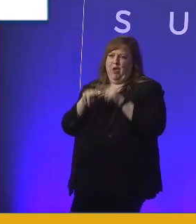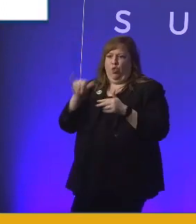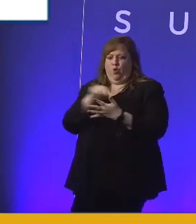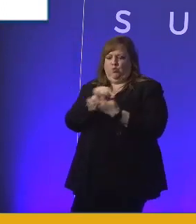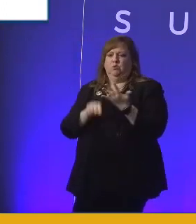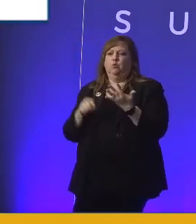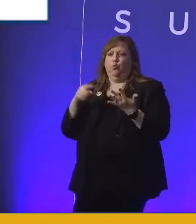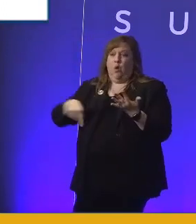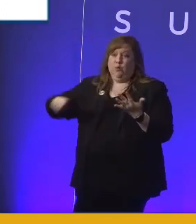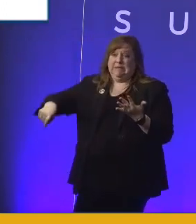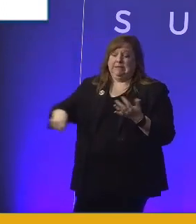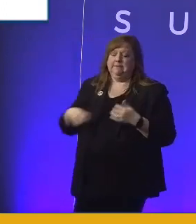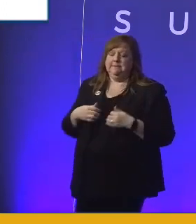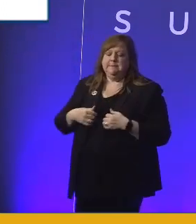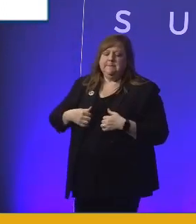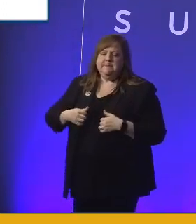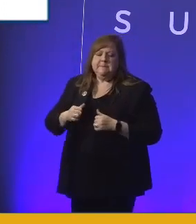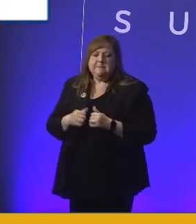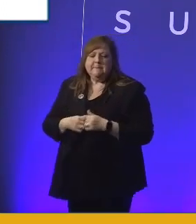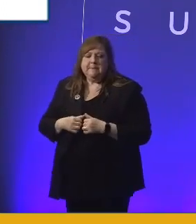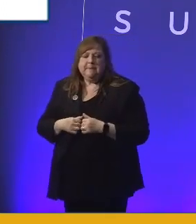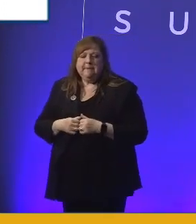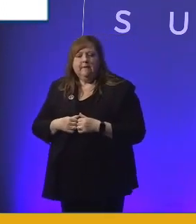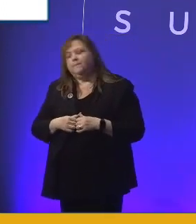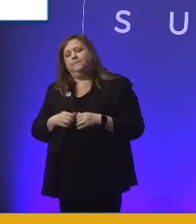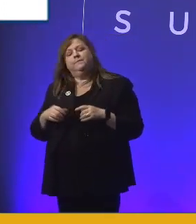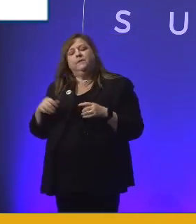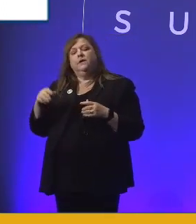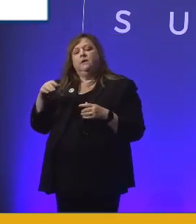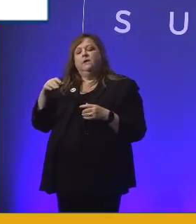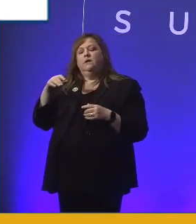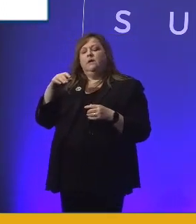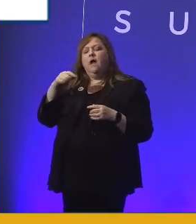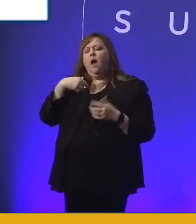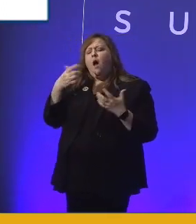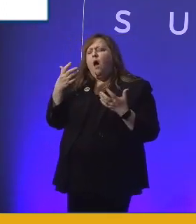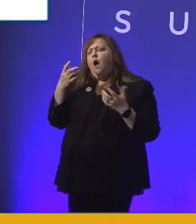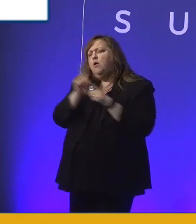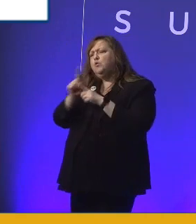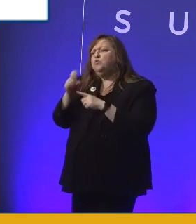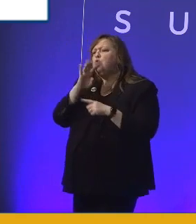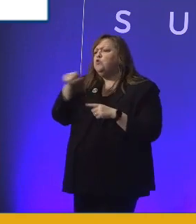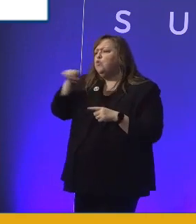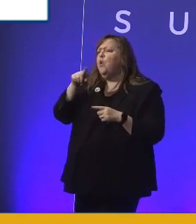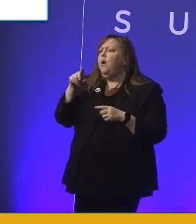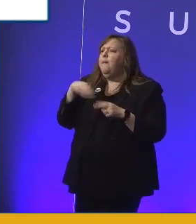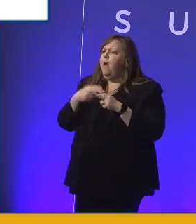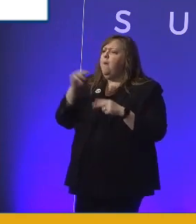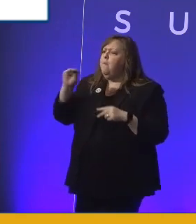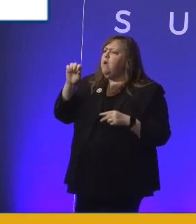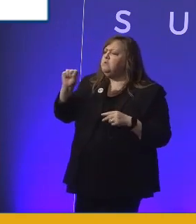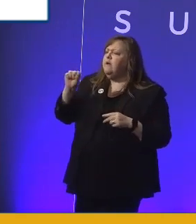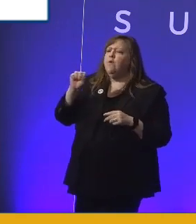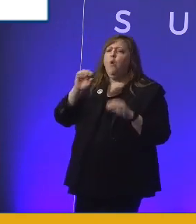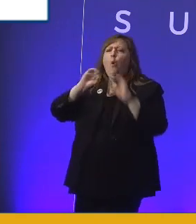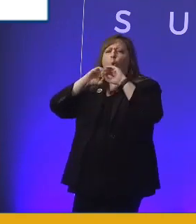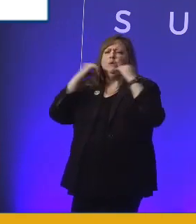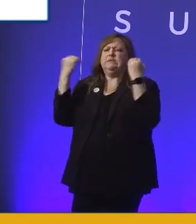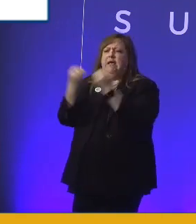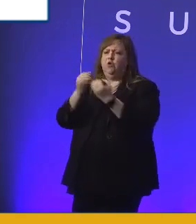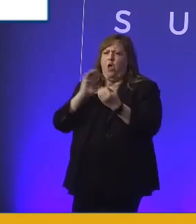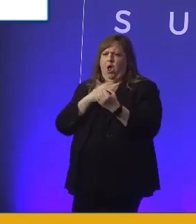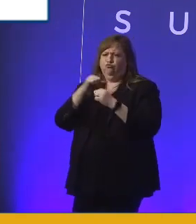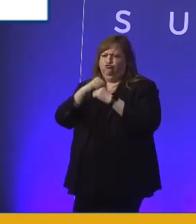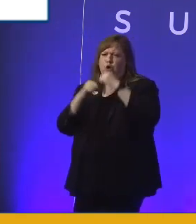So, before we get into the work with DWP as well, I just want to also talk to you a little bit about Microsoft's organizational structure